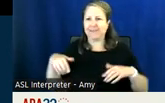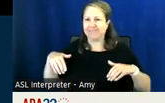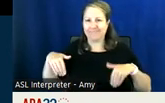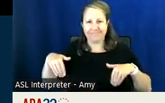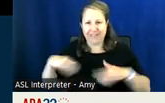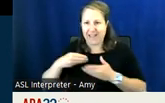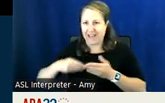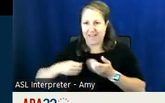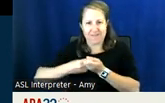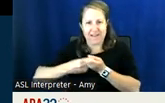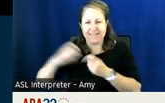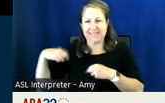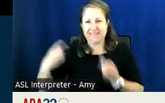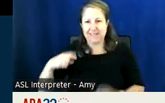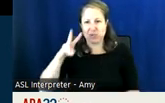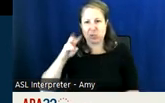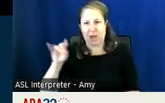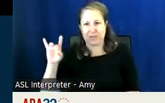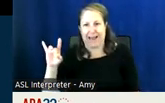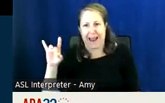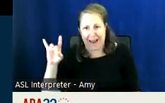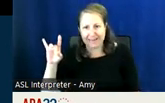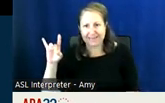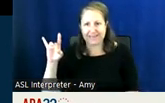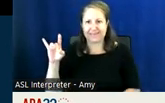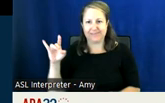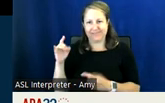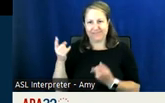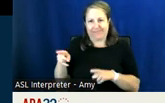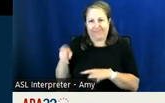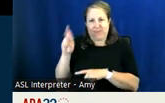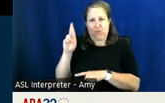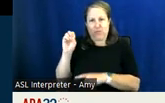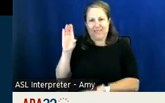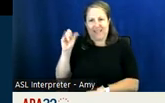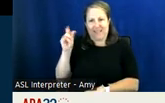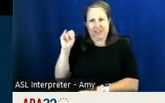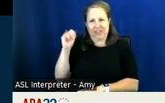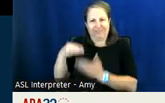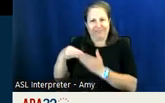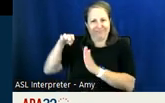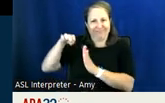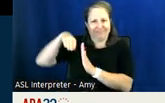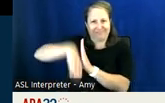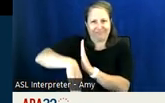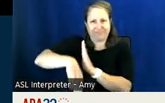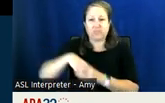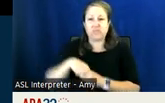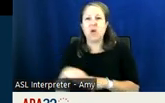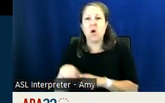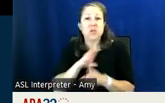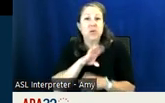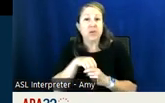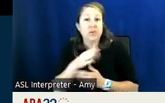been funded since 2008 when the recession hit and it also includes nutrition funding some of the programs that um